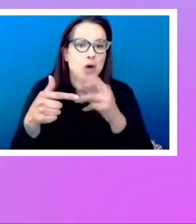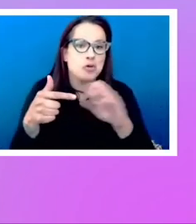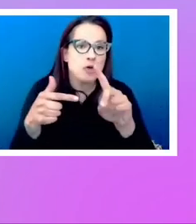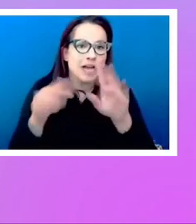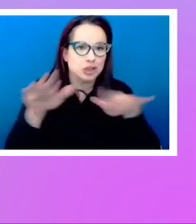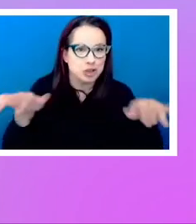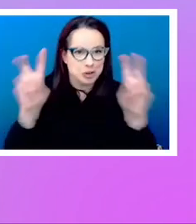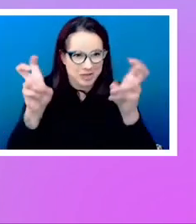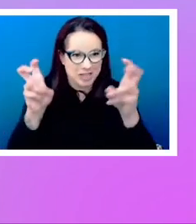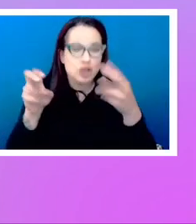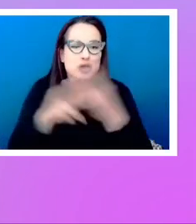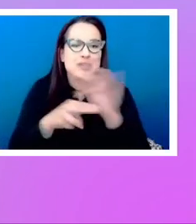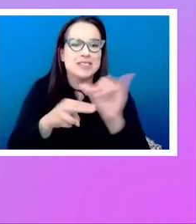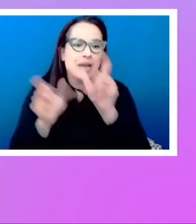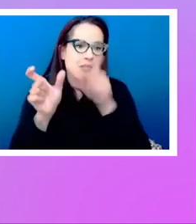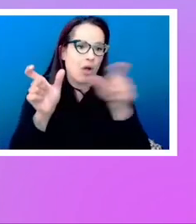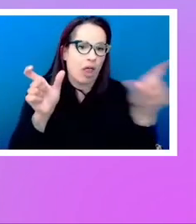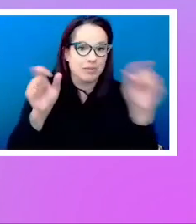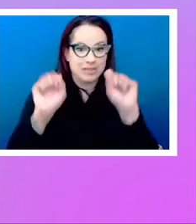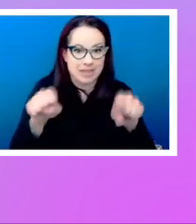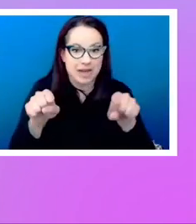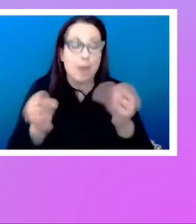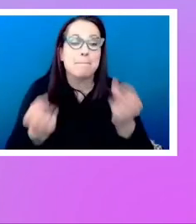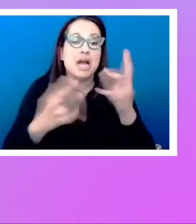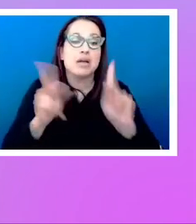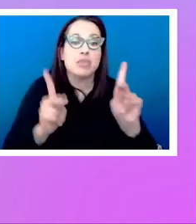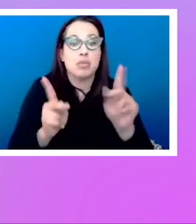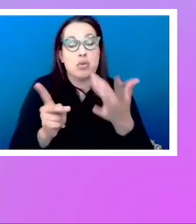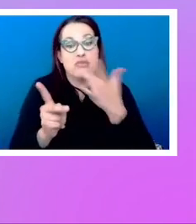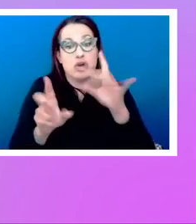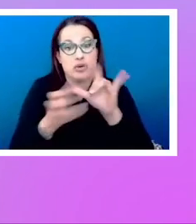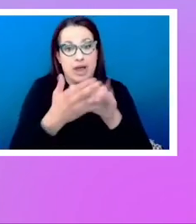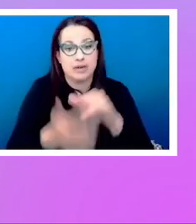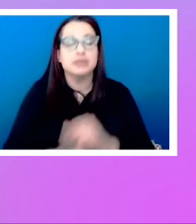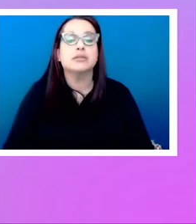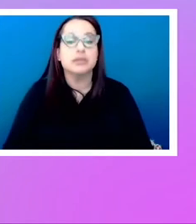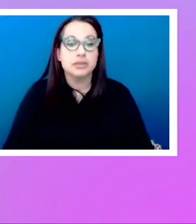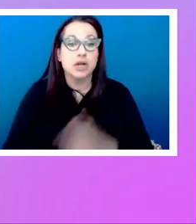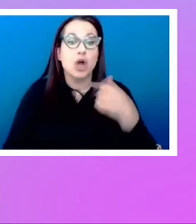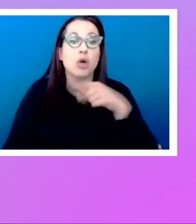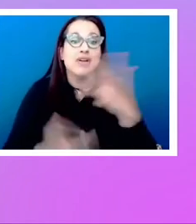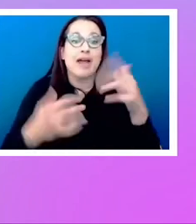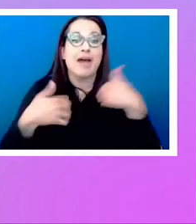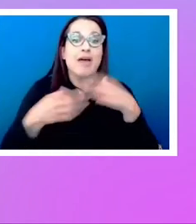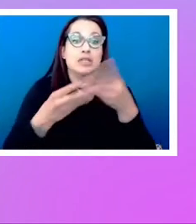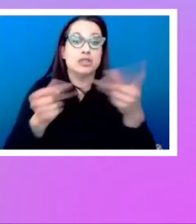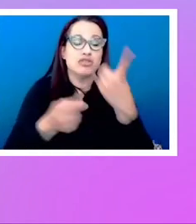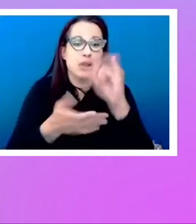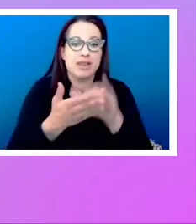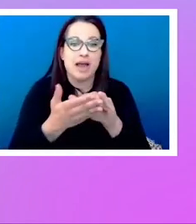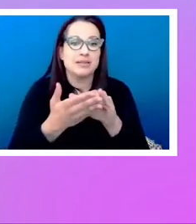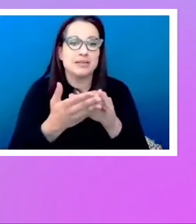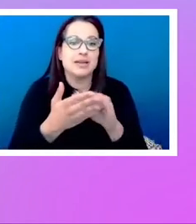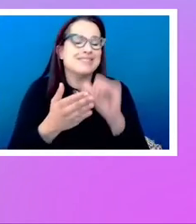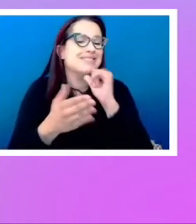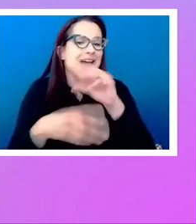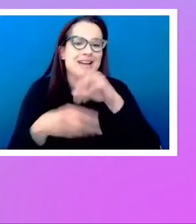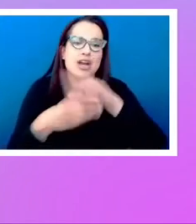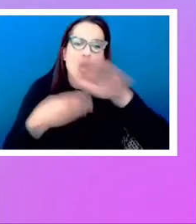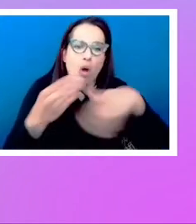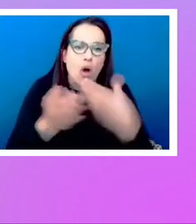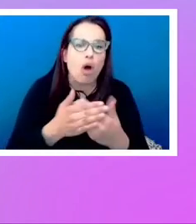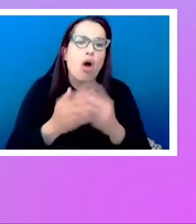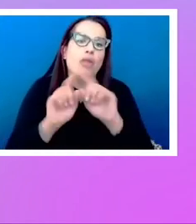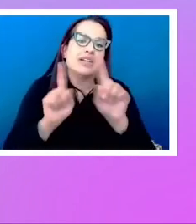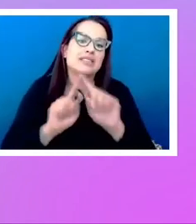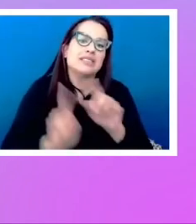And that's something that a lot of people would like to be able to do. And we've got a solution for that. It's not in all browsers yet. But